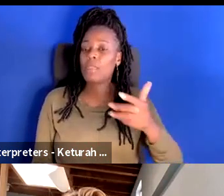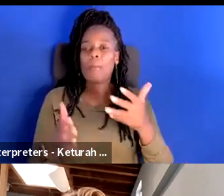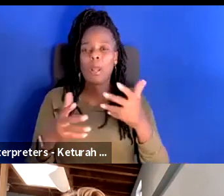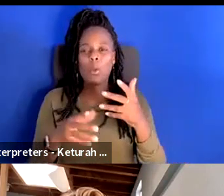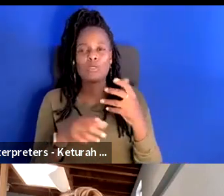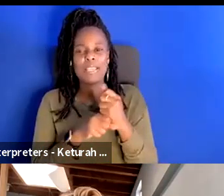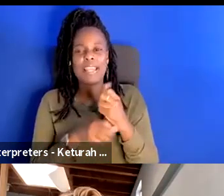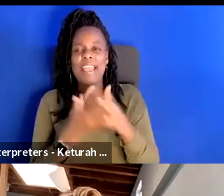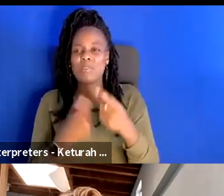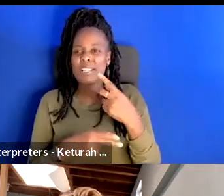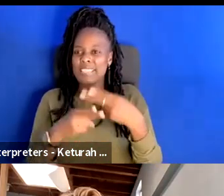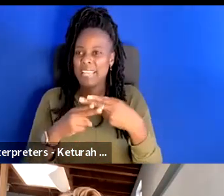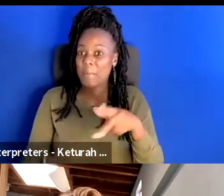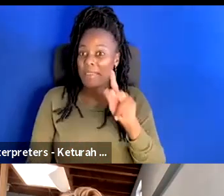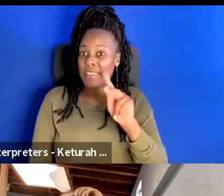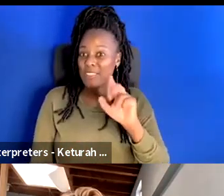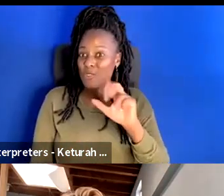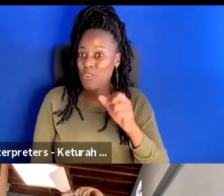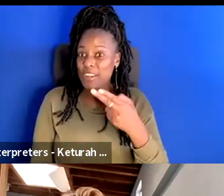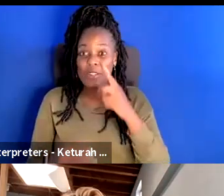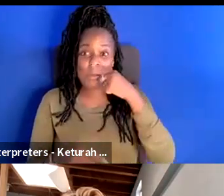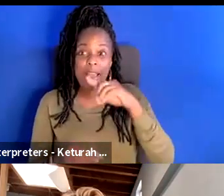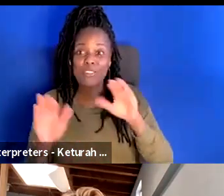here. Keturah, you're with us now. Can you tell us who you are?